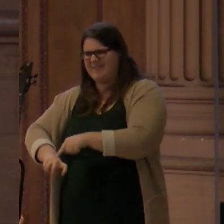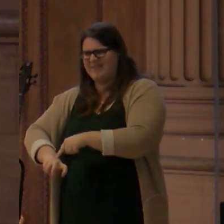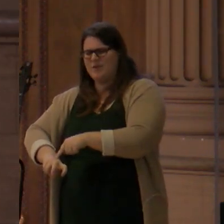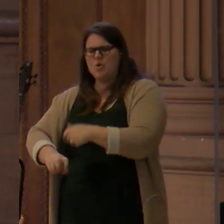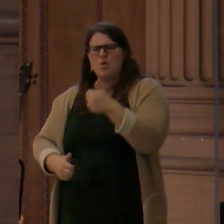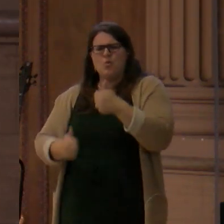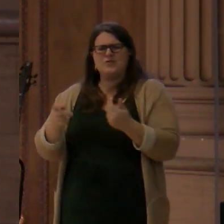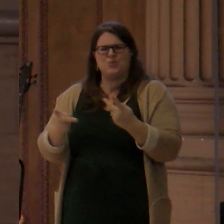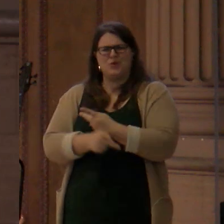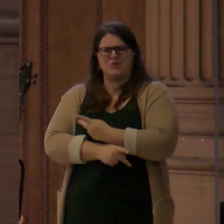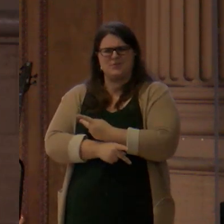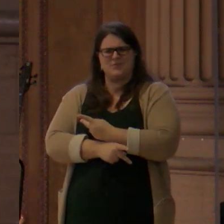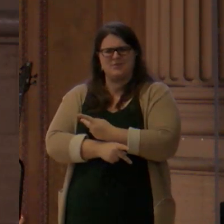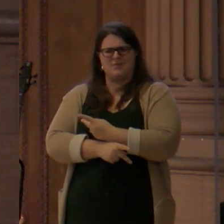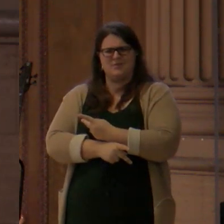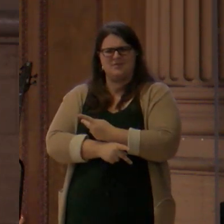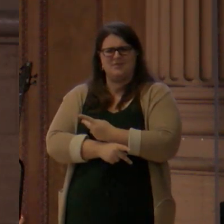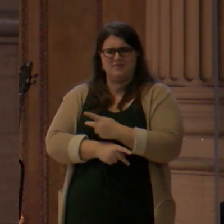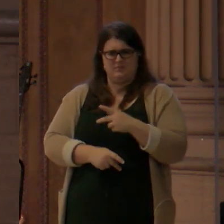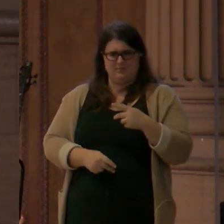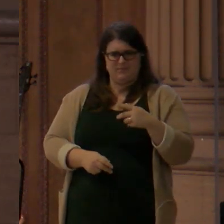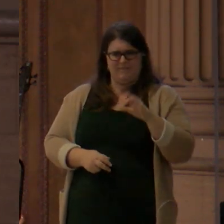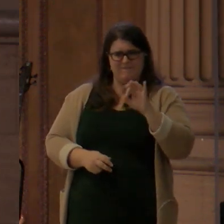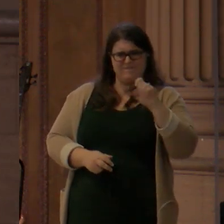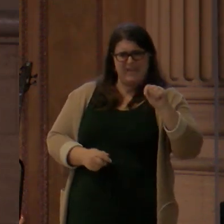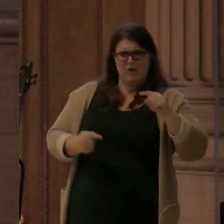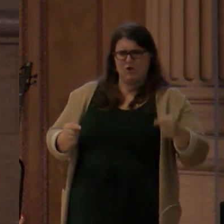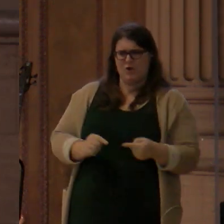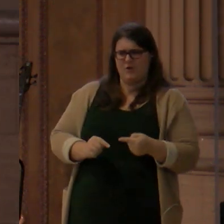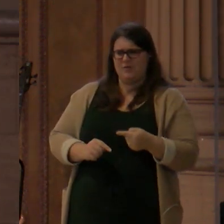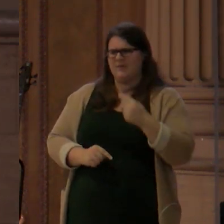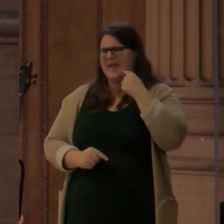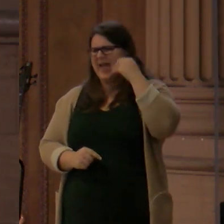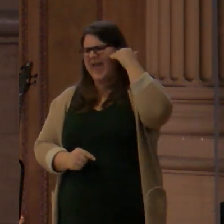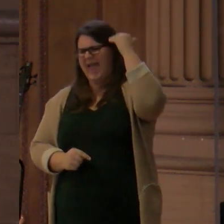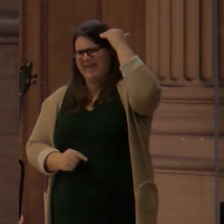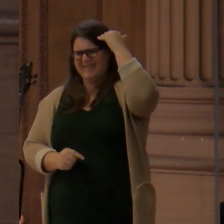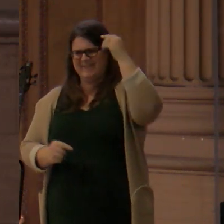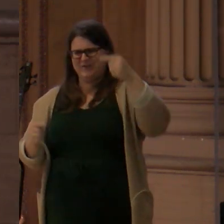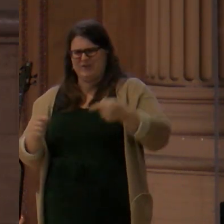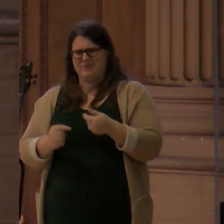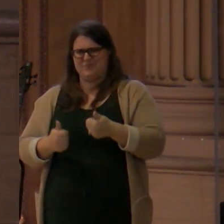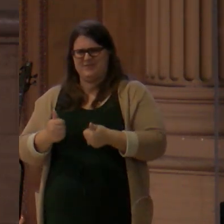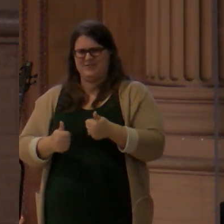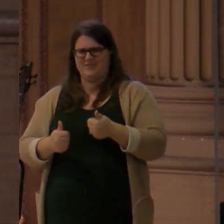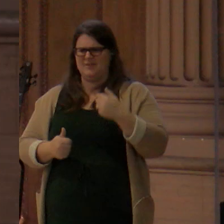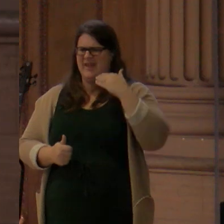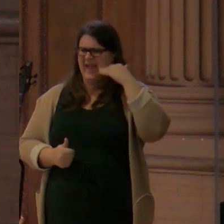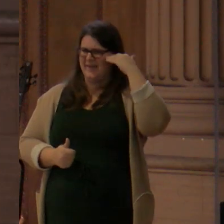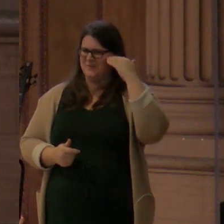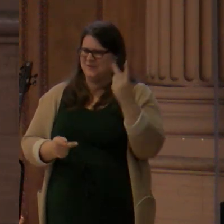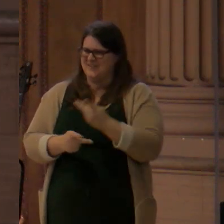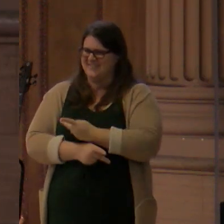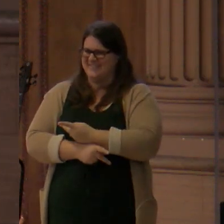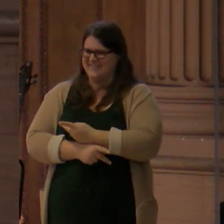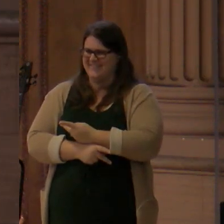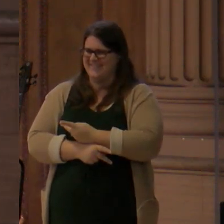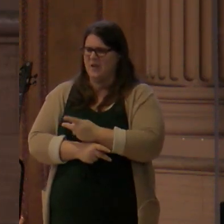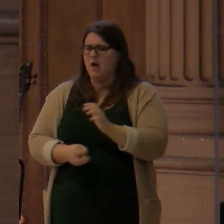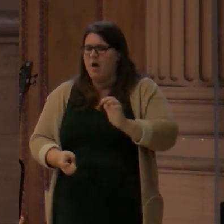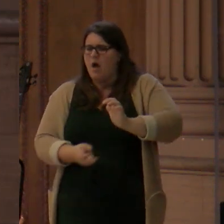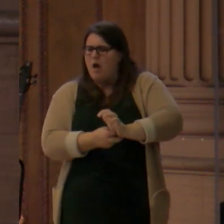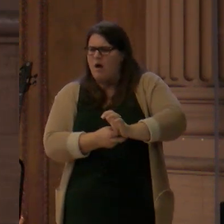idea here is that that someone's going to come, and even though Satan's going to cause him to suffer, there's going to be some pain, there's going to be some injury,